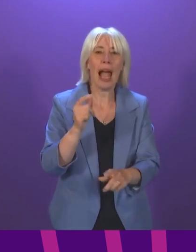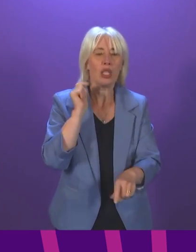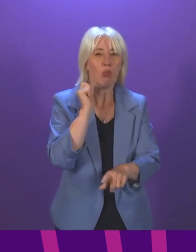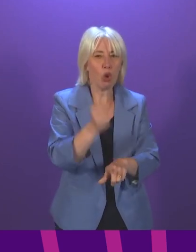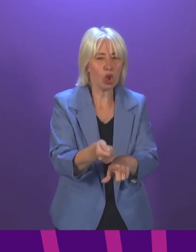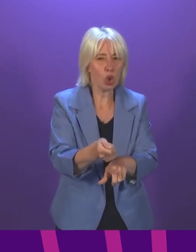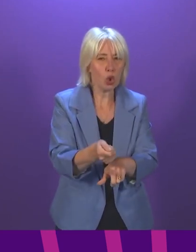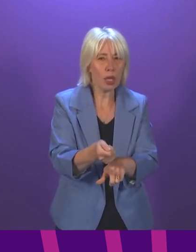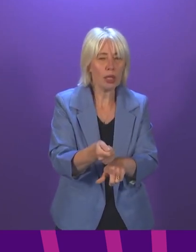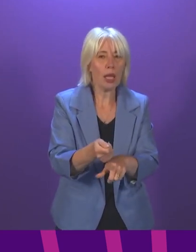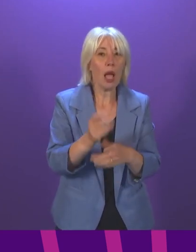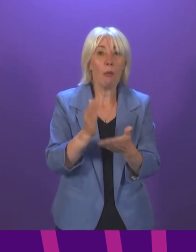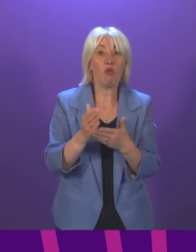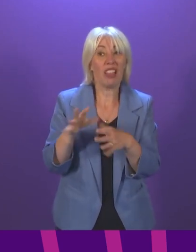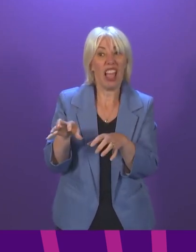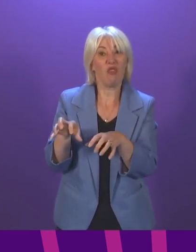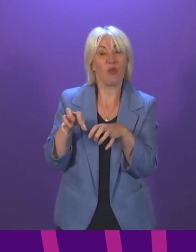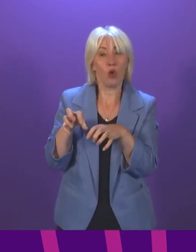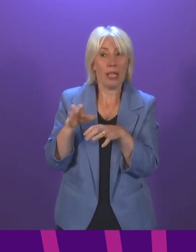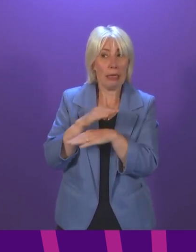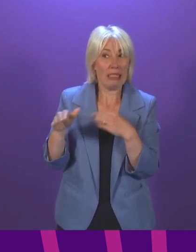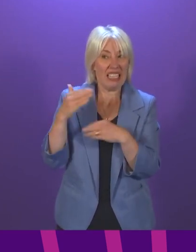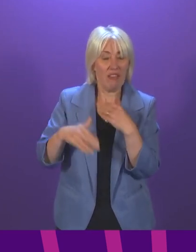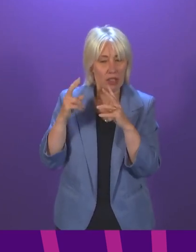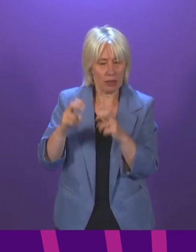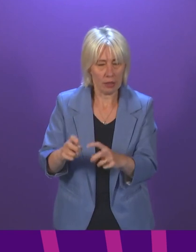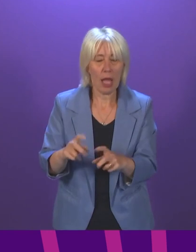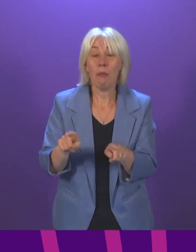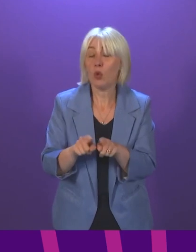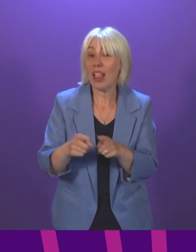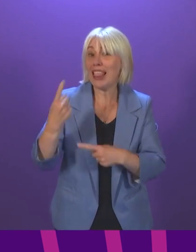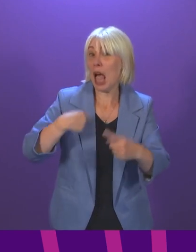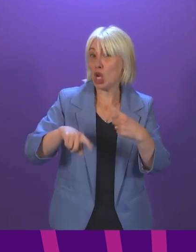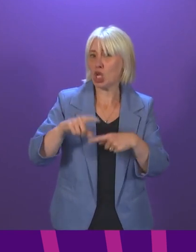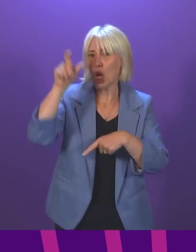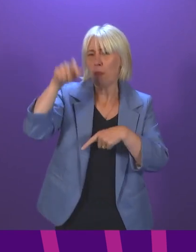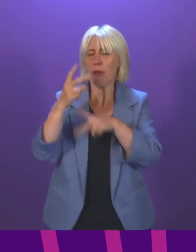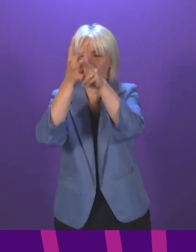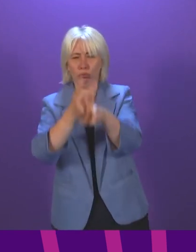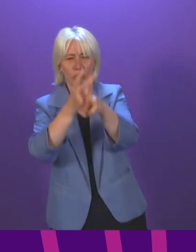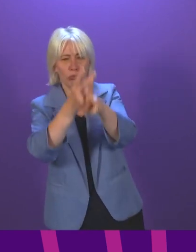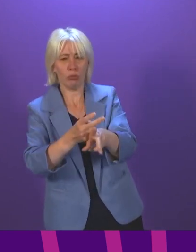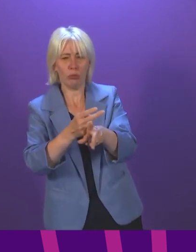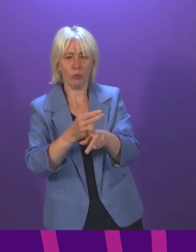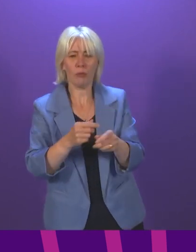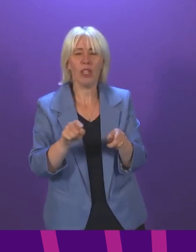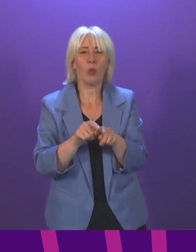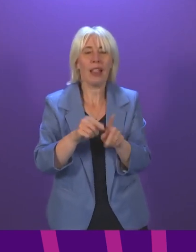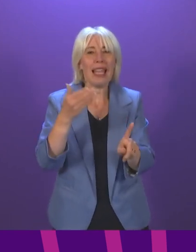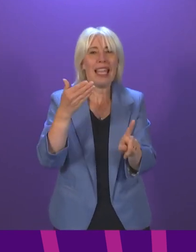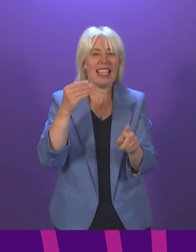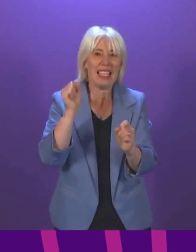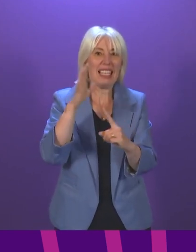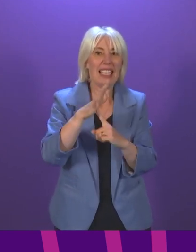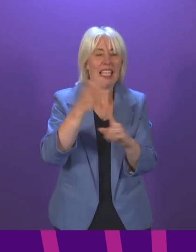time taken when it was frozen. In another analysis by the watchdog, last year, the resetting of key target dates